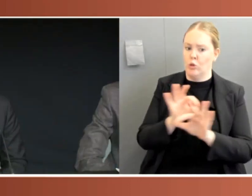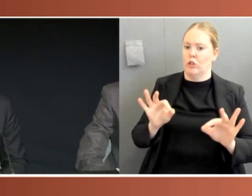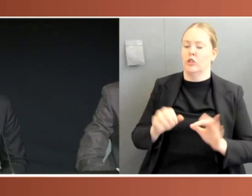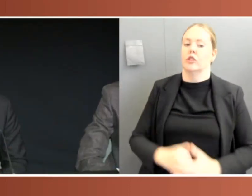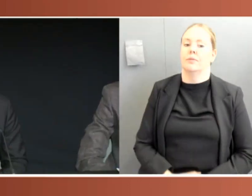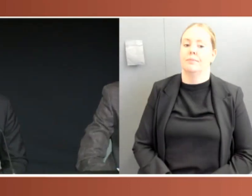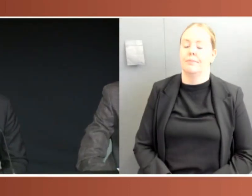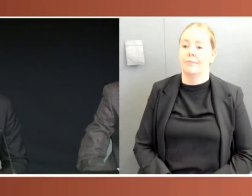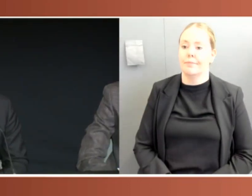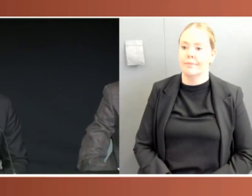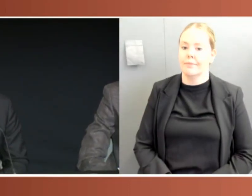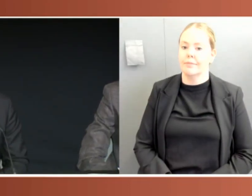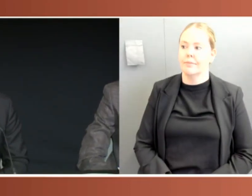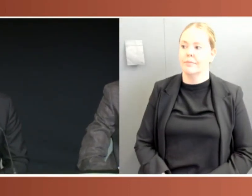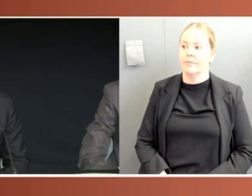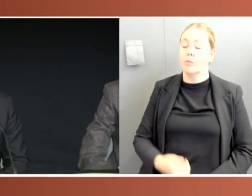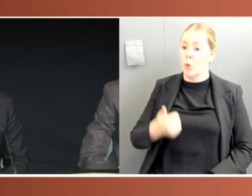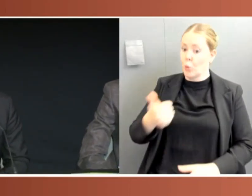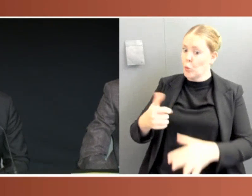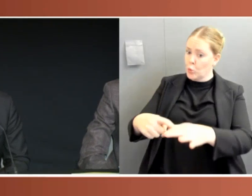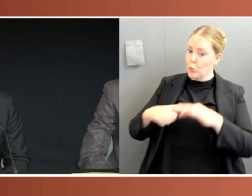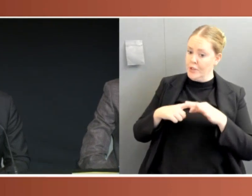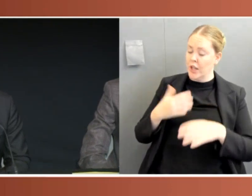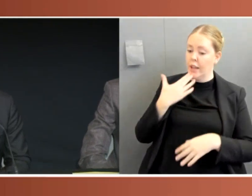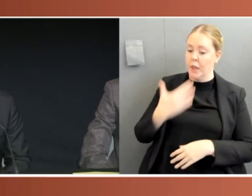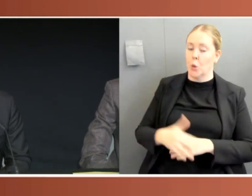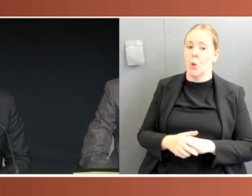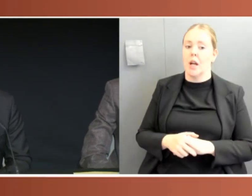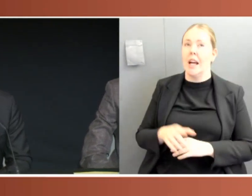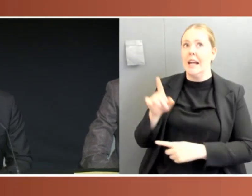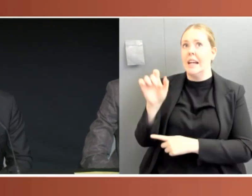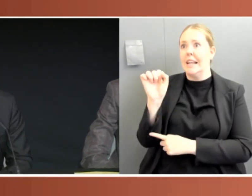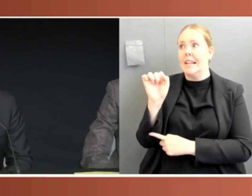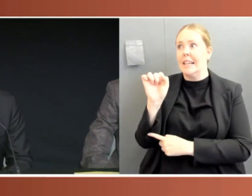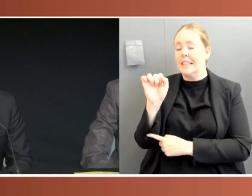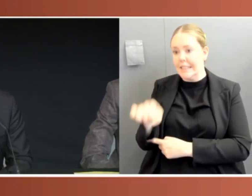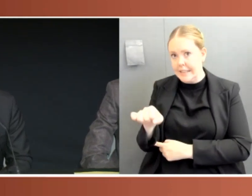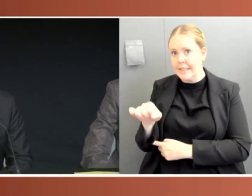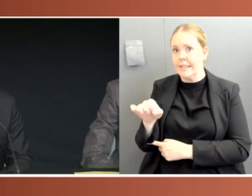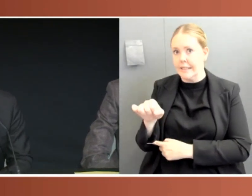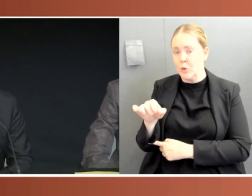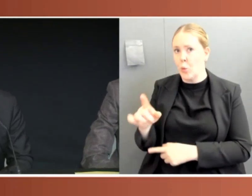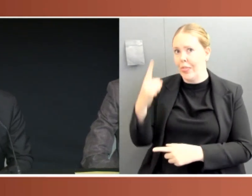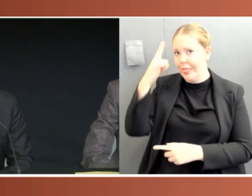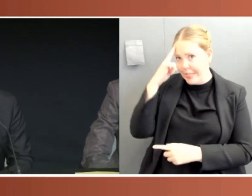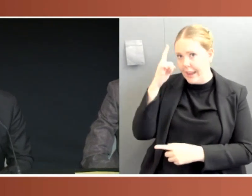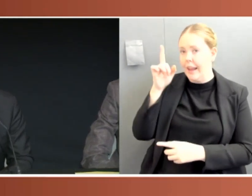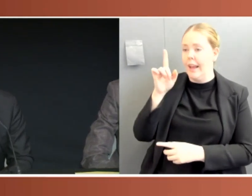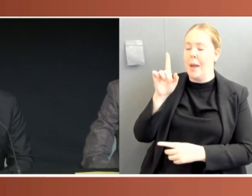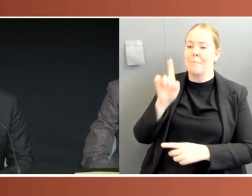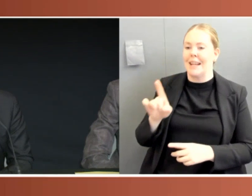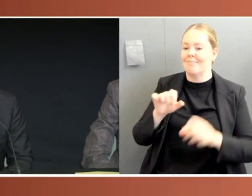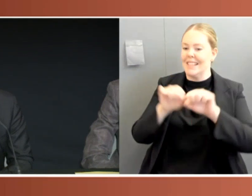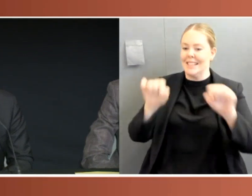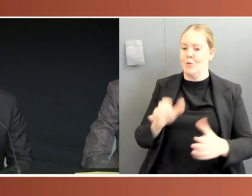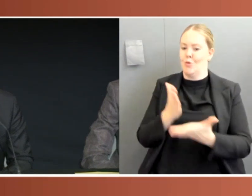And yes, you might have thought so, but the system doesn't work that way and hasn't worked that way. And essentially that's because the Governor-General